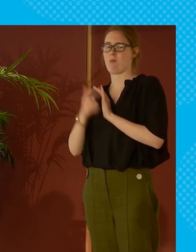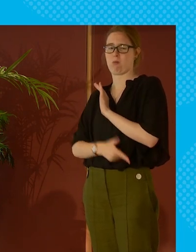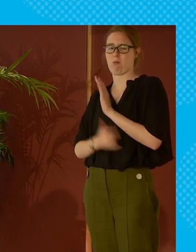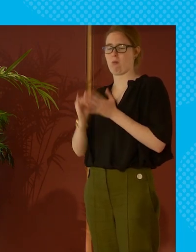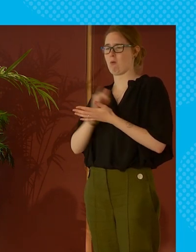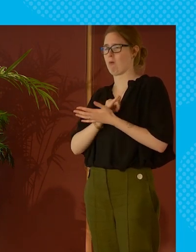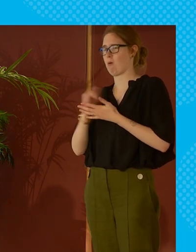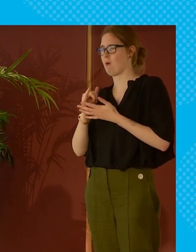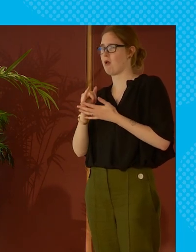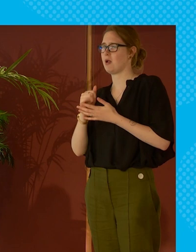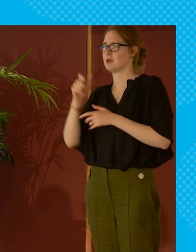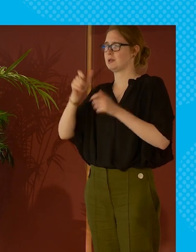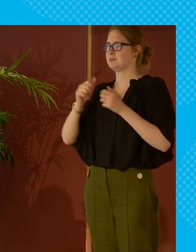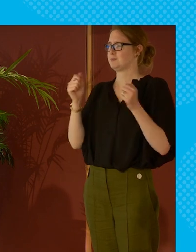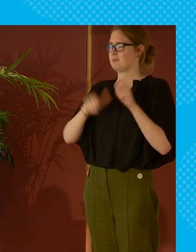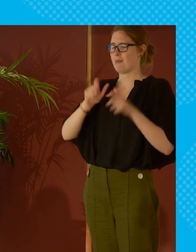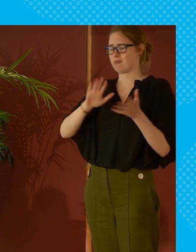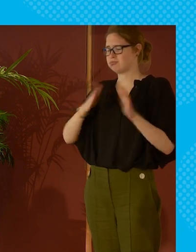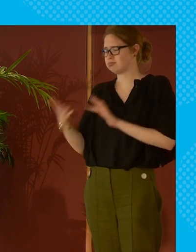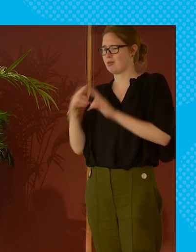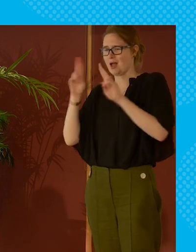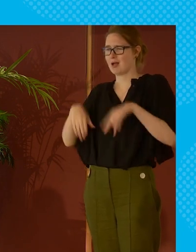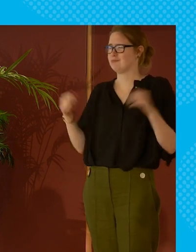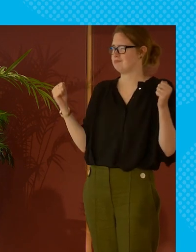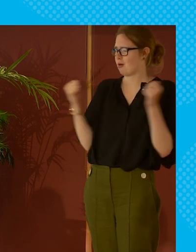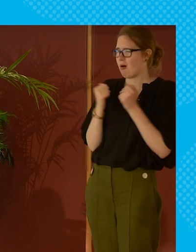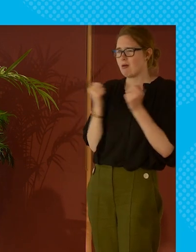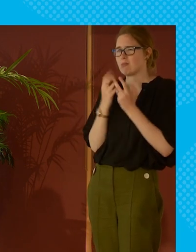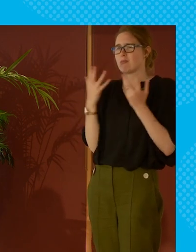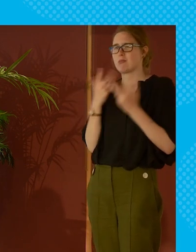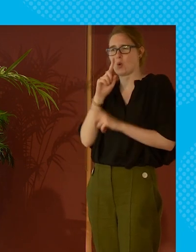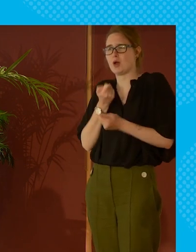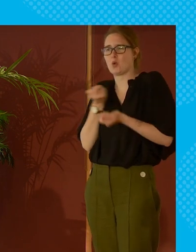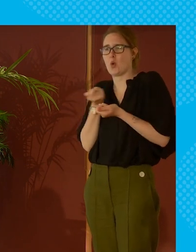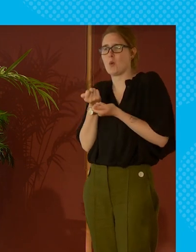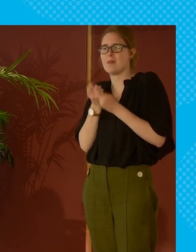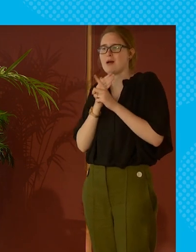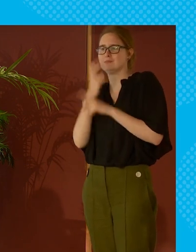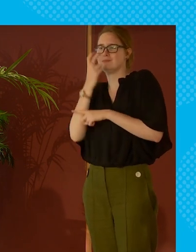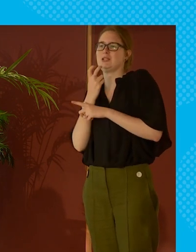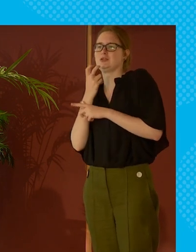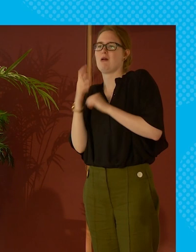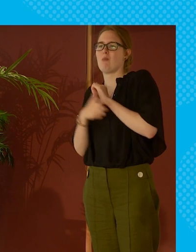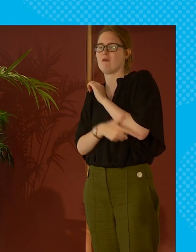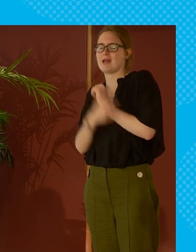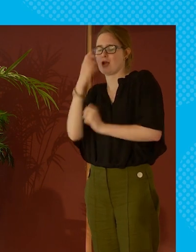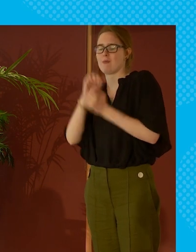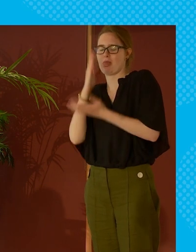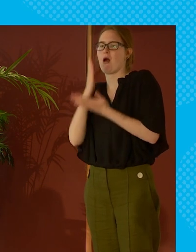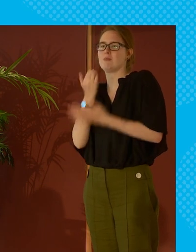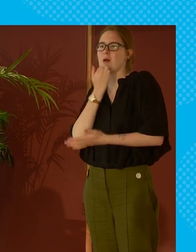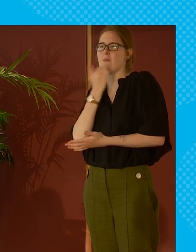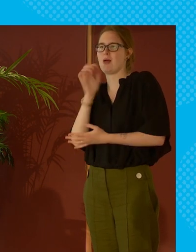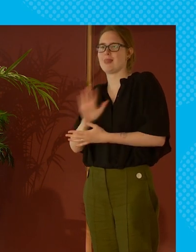pitiful people cold people dying in cold houses and all of these things and pensioner poverty was forgive me i